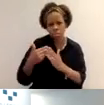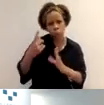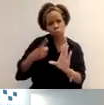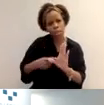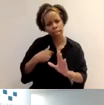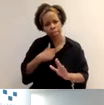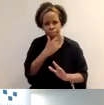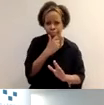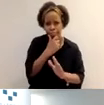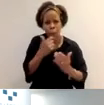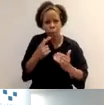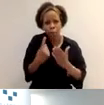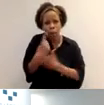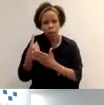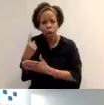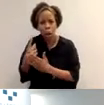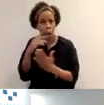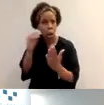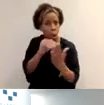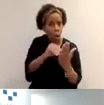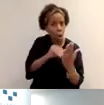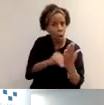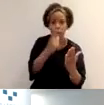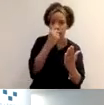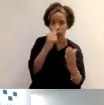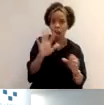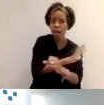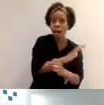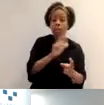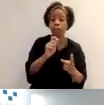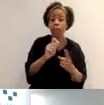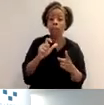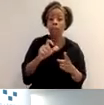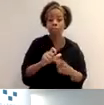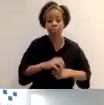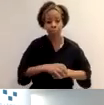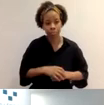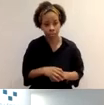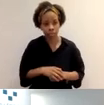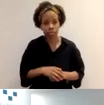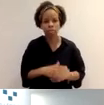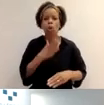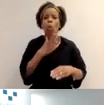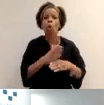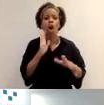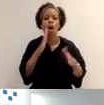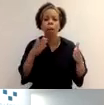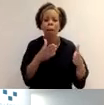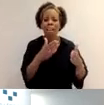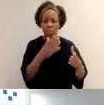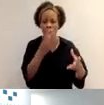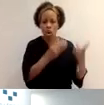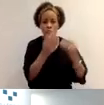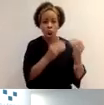CPD. So just to briefly go through these work based learning, I've just put things like in service training, reflective practice,